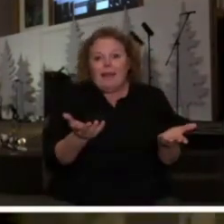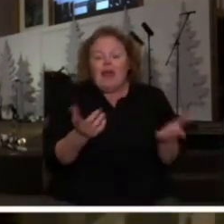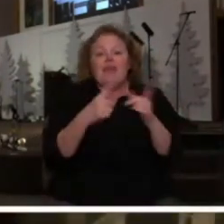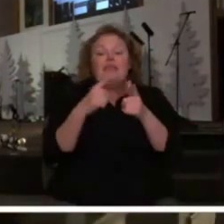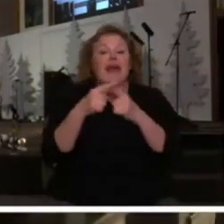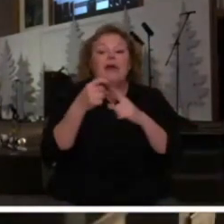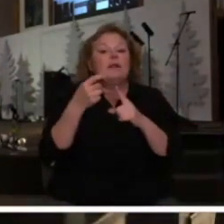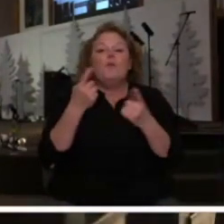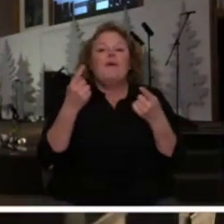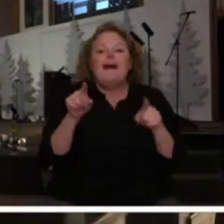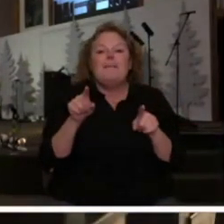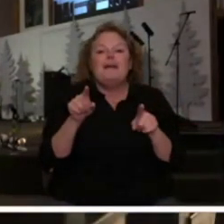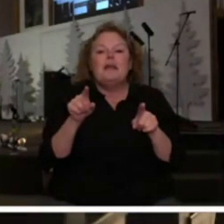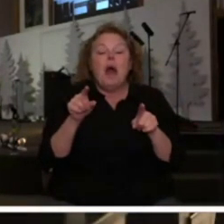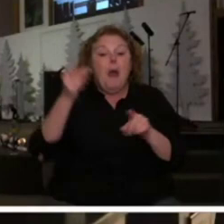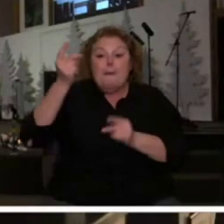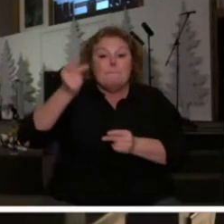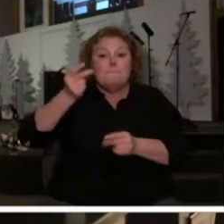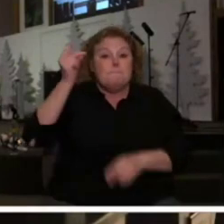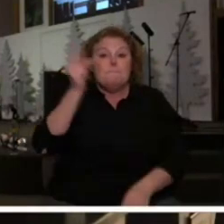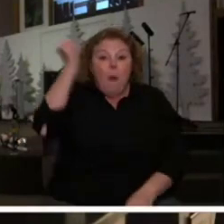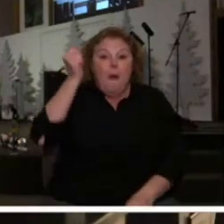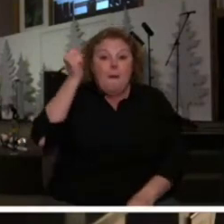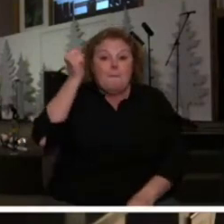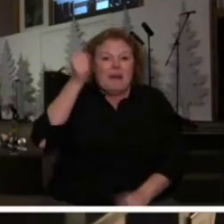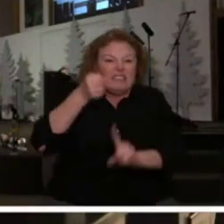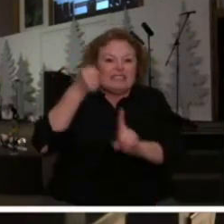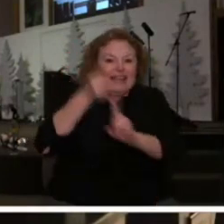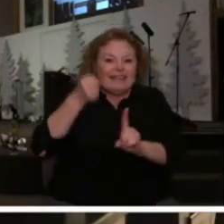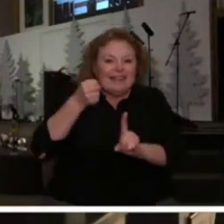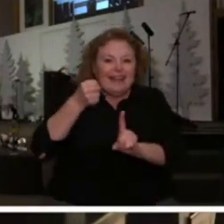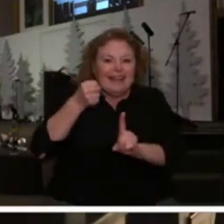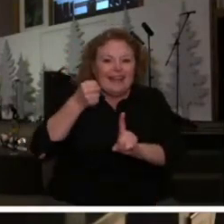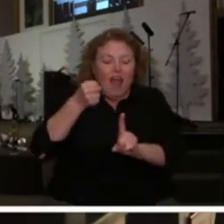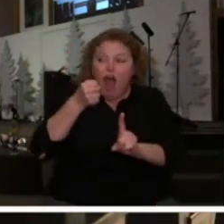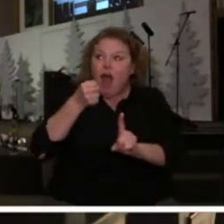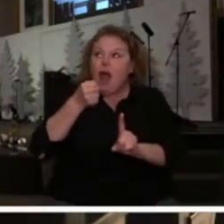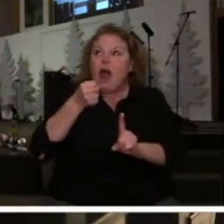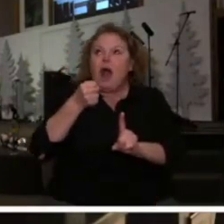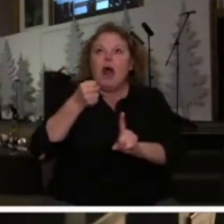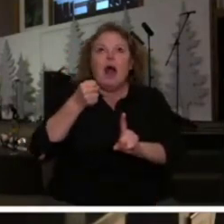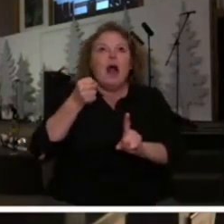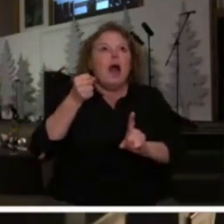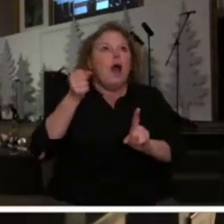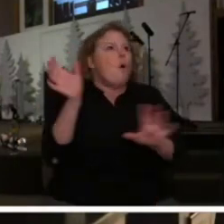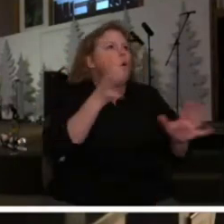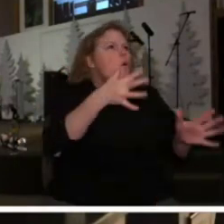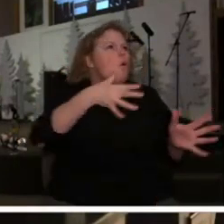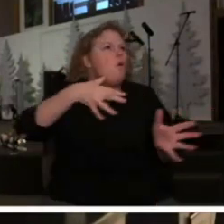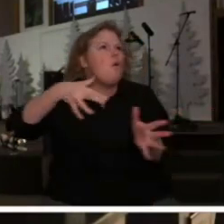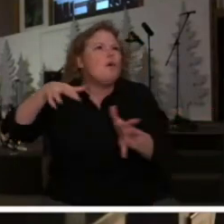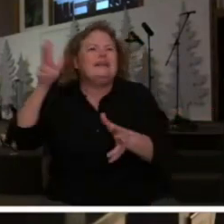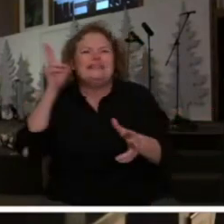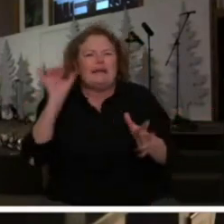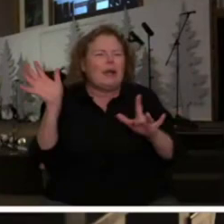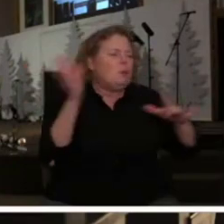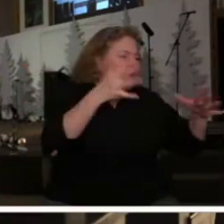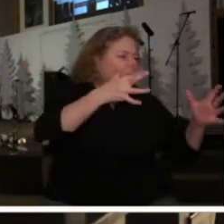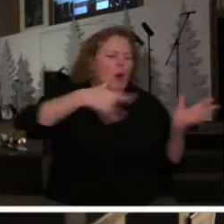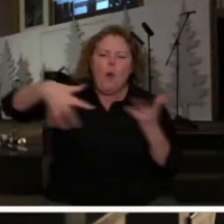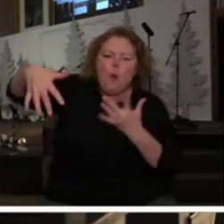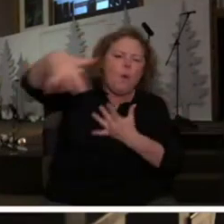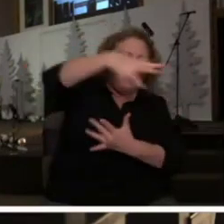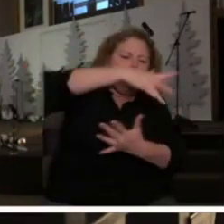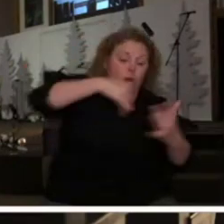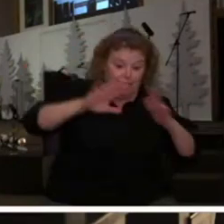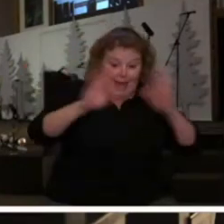then the Scripture says this, and suddenly, a sound like the blowing of a violent wind came from heaven, filled the whole